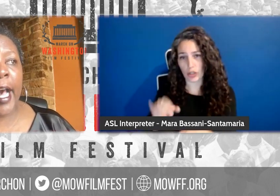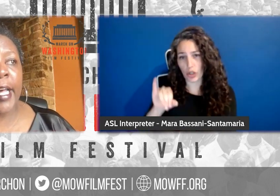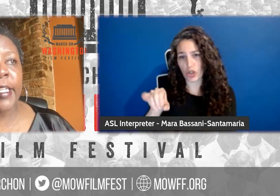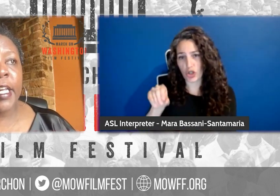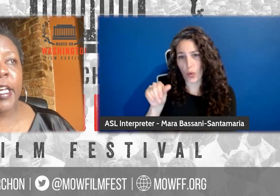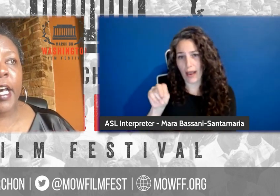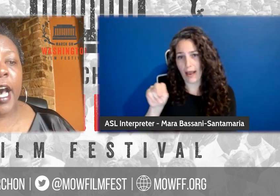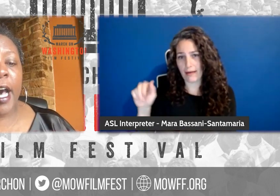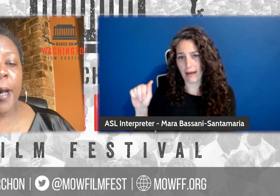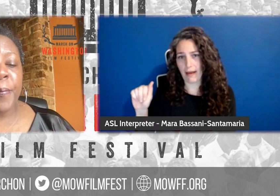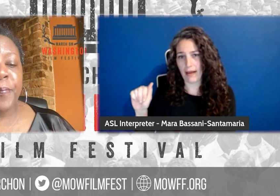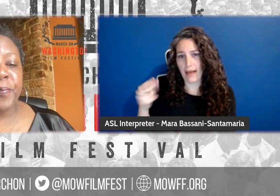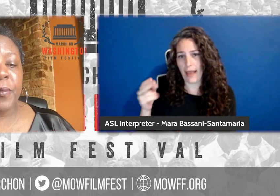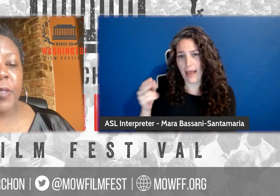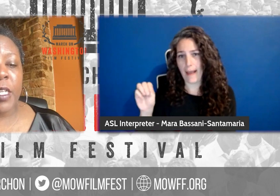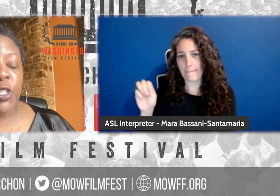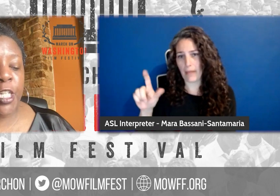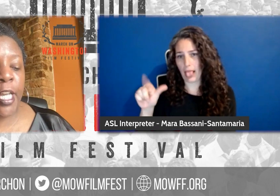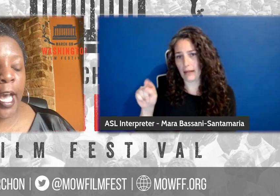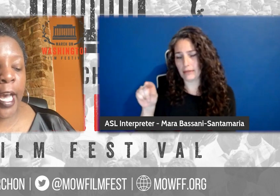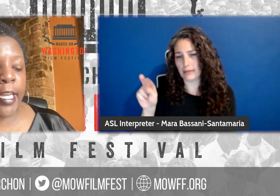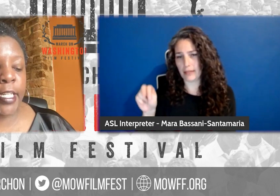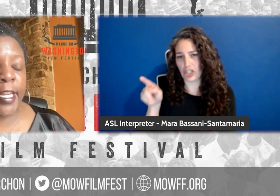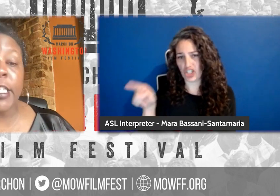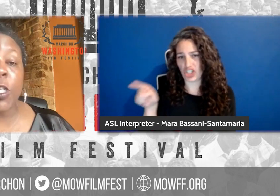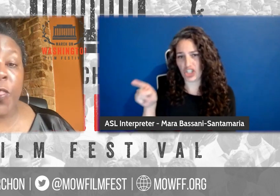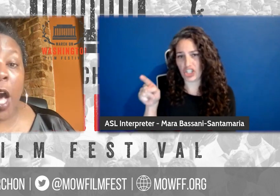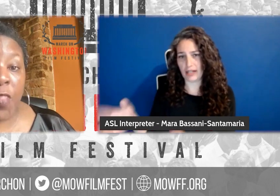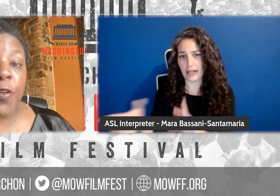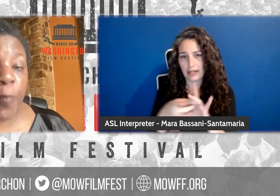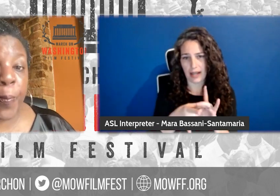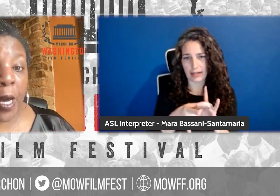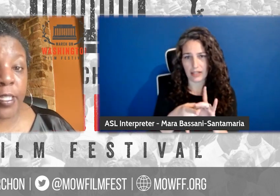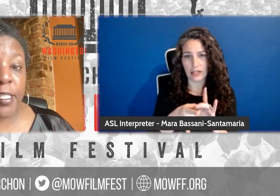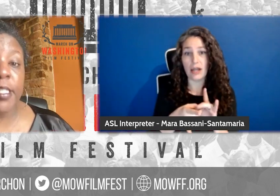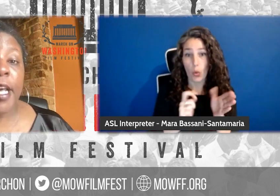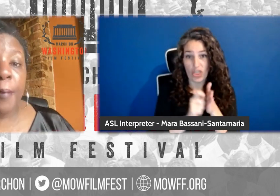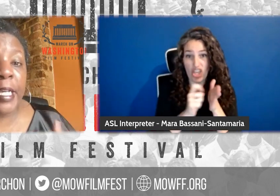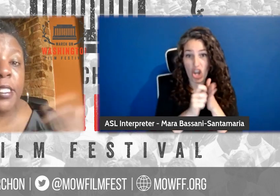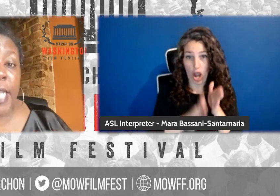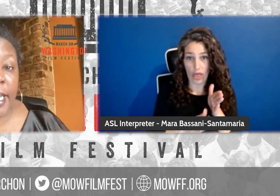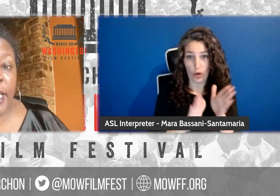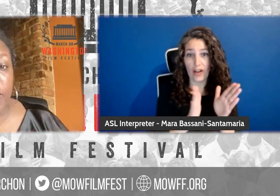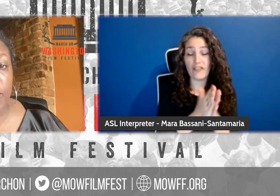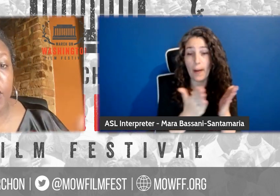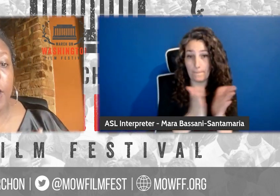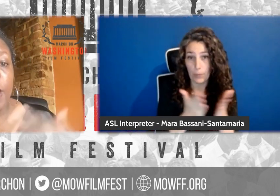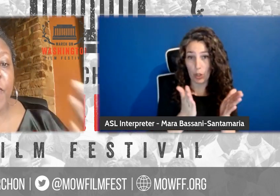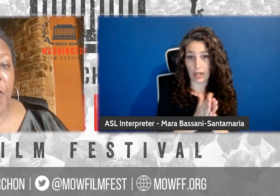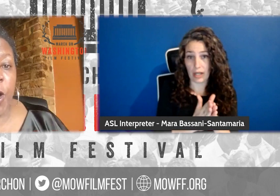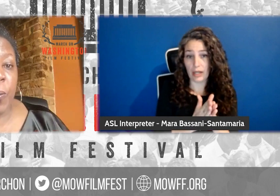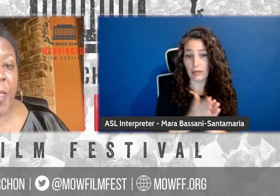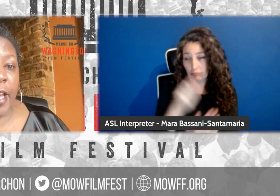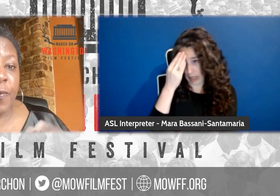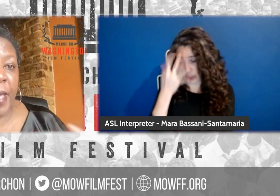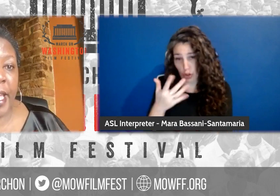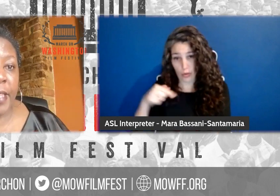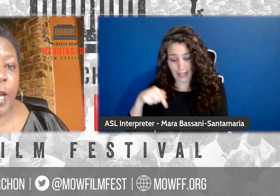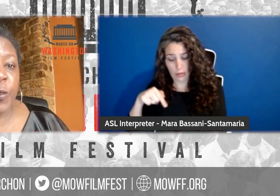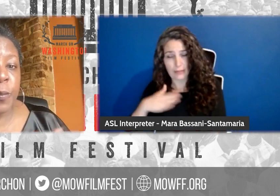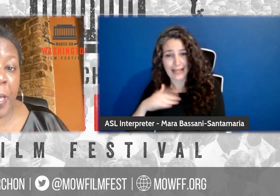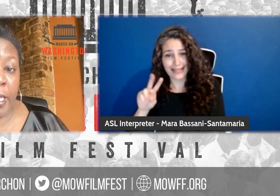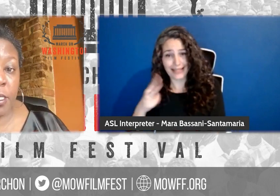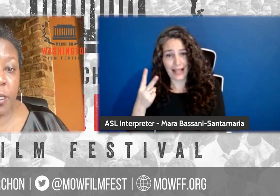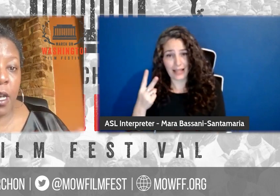had, um, she had connected with the author of a book. This is my second film that I've